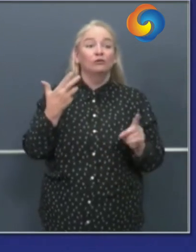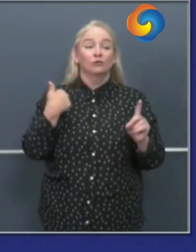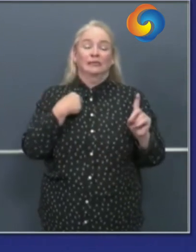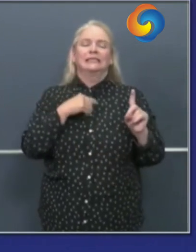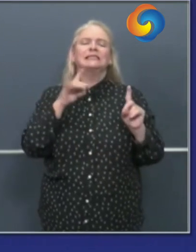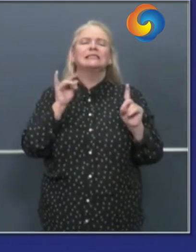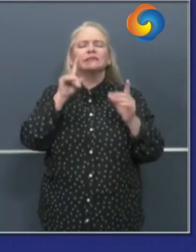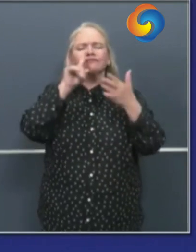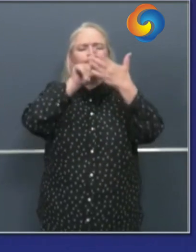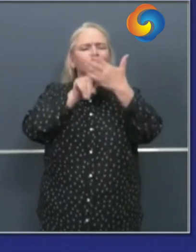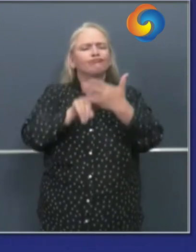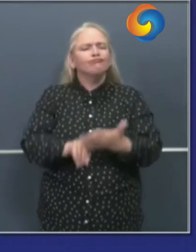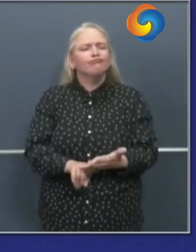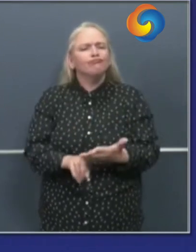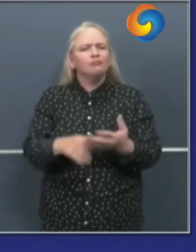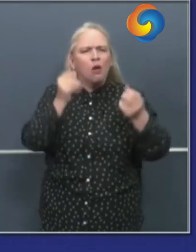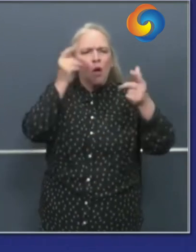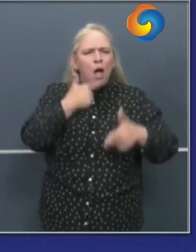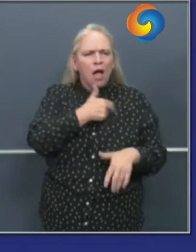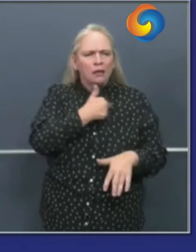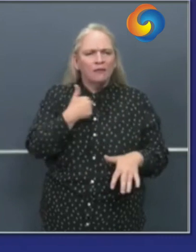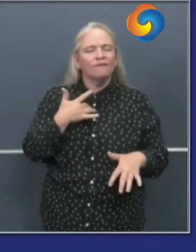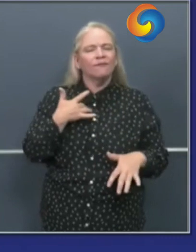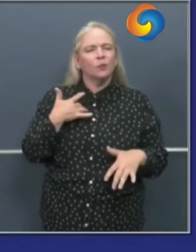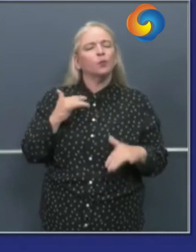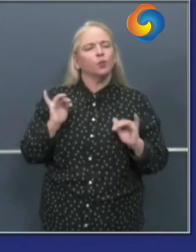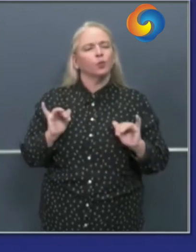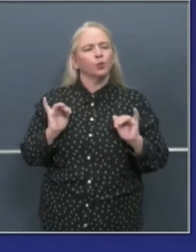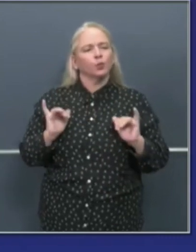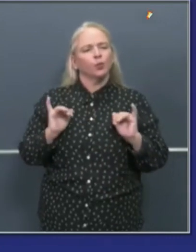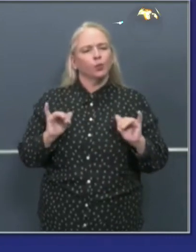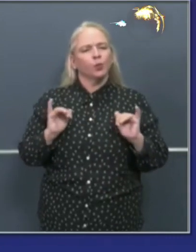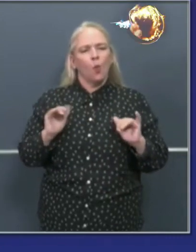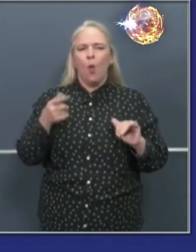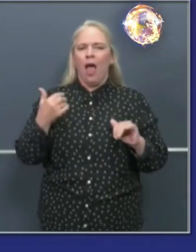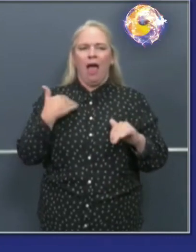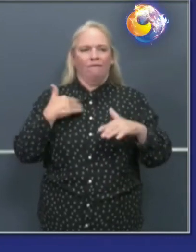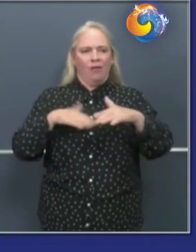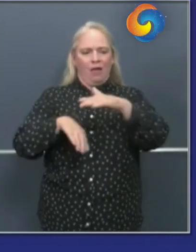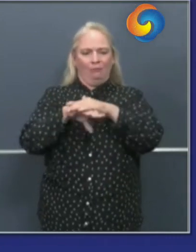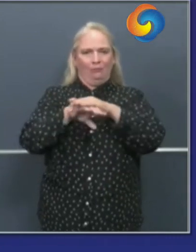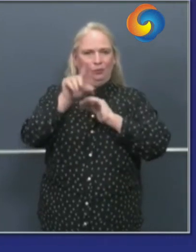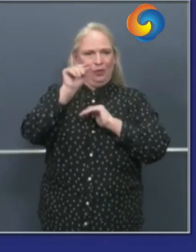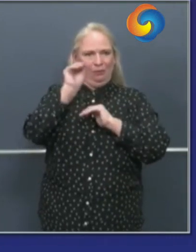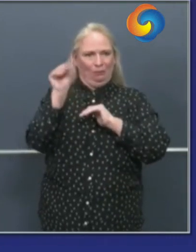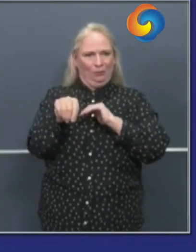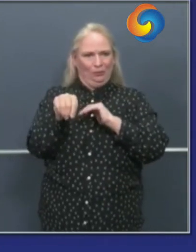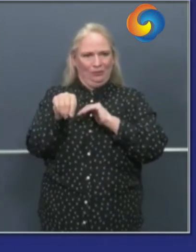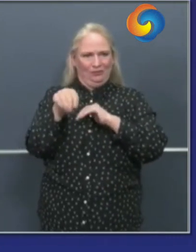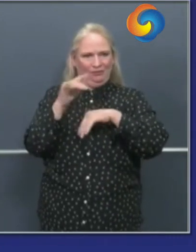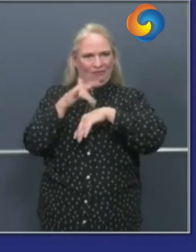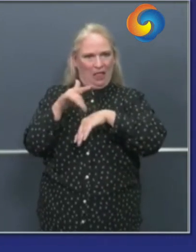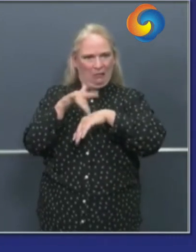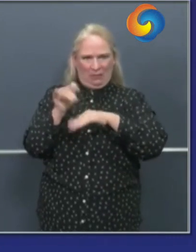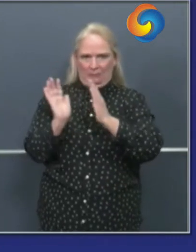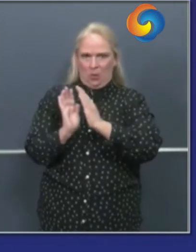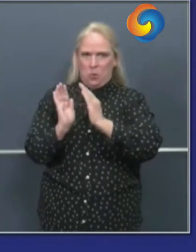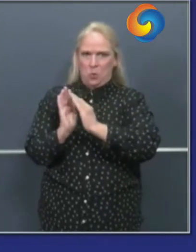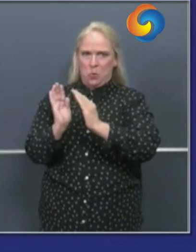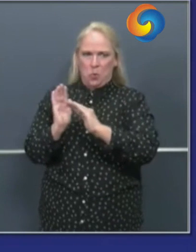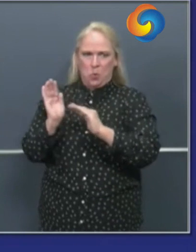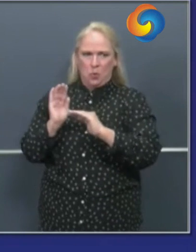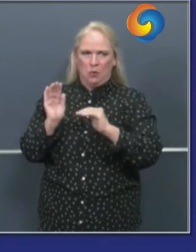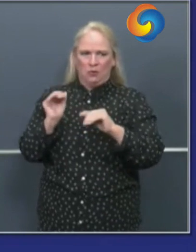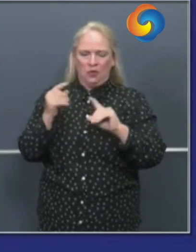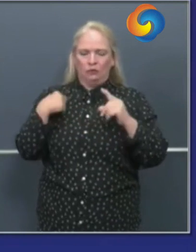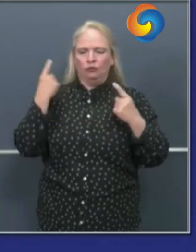system of roughly 20 percent of that current capacity that we often identify and i'll give you those numbers in a minute and those were around